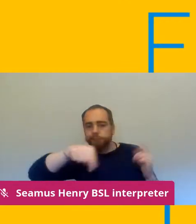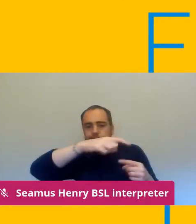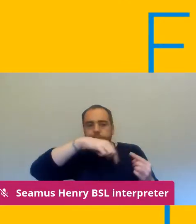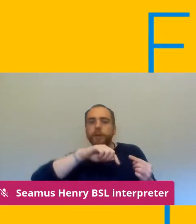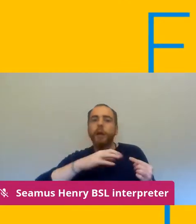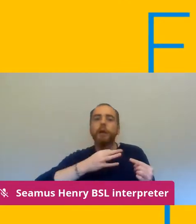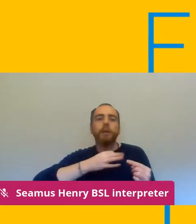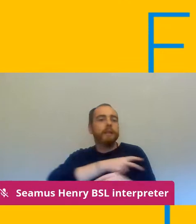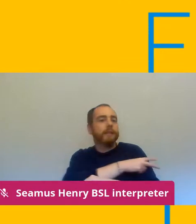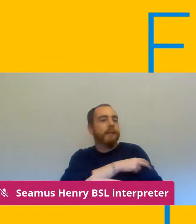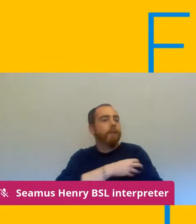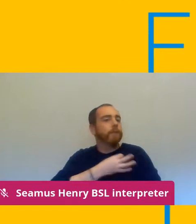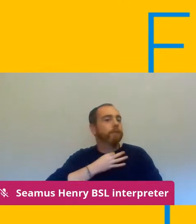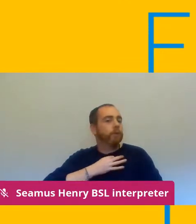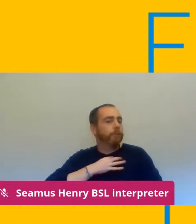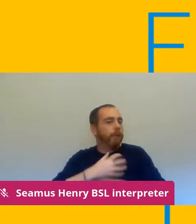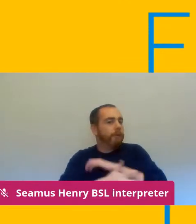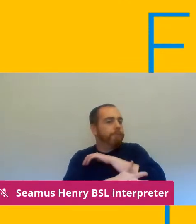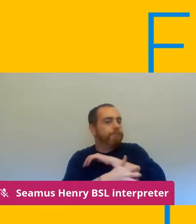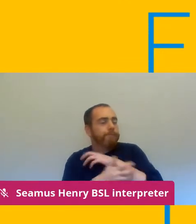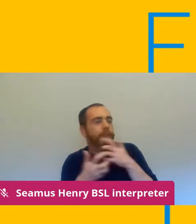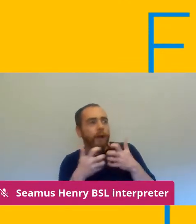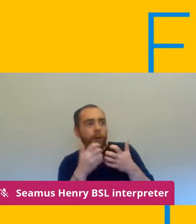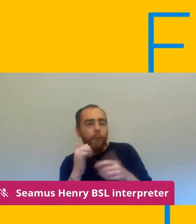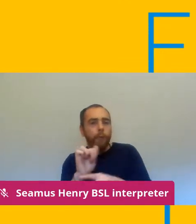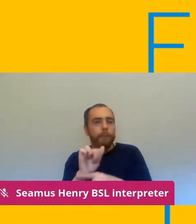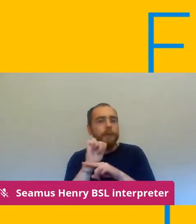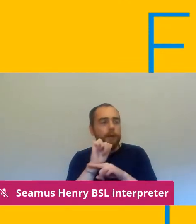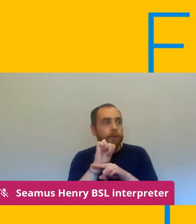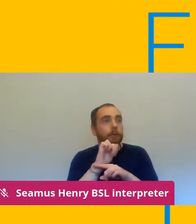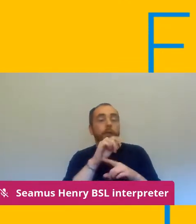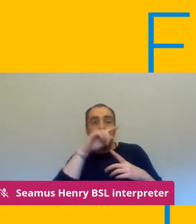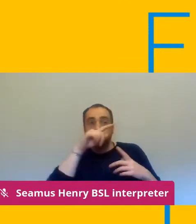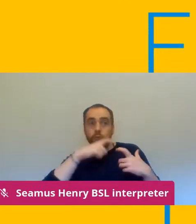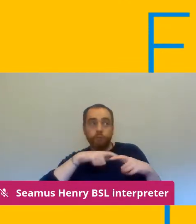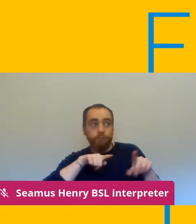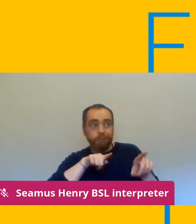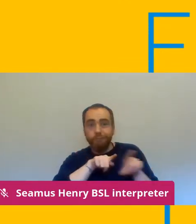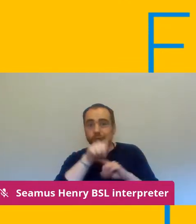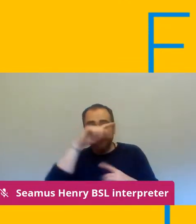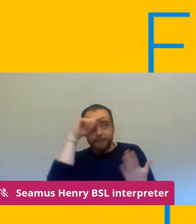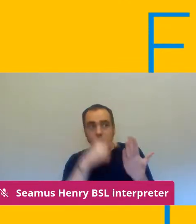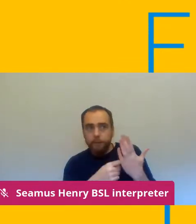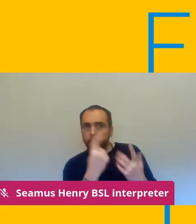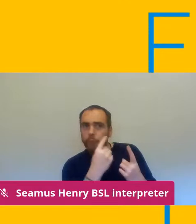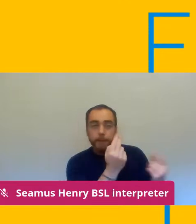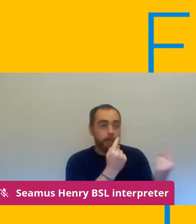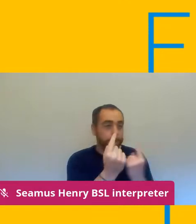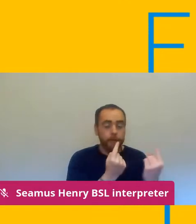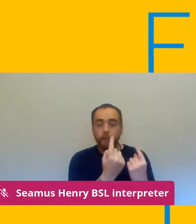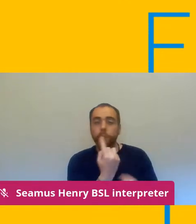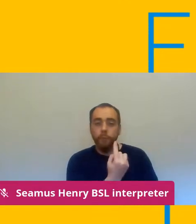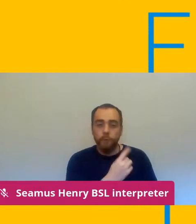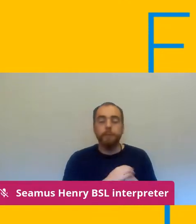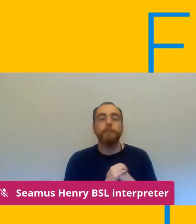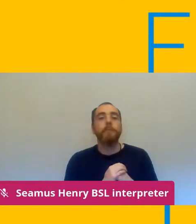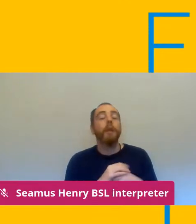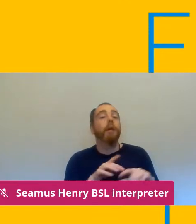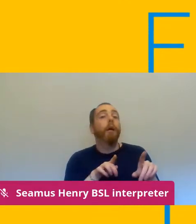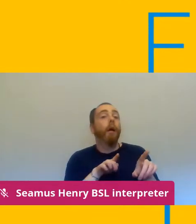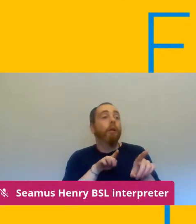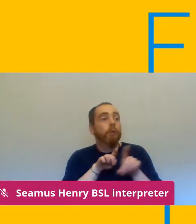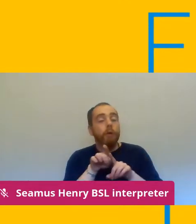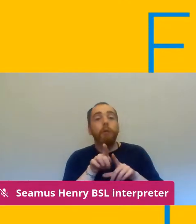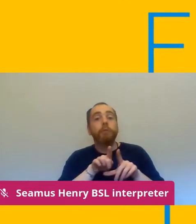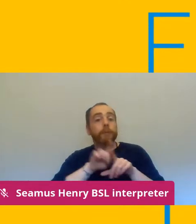a willing and able basis at that time we also established in many cases working groups with the employers ongoing weekly working